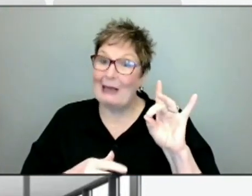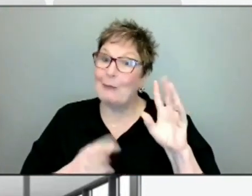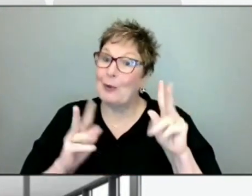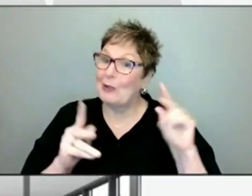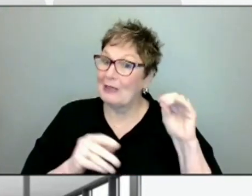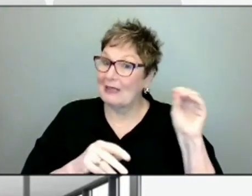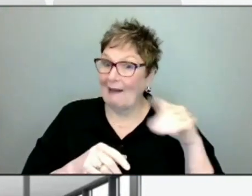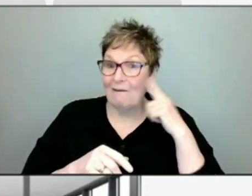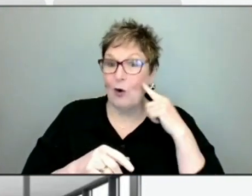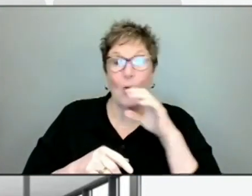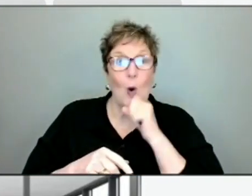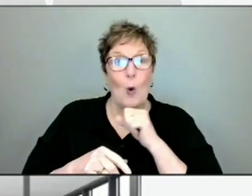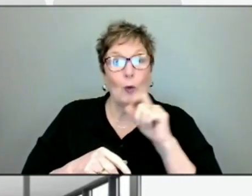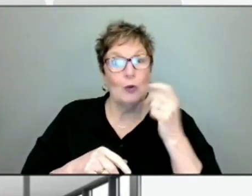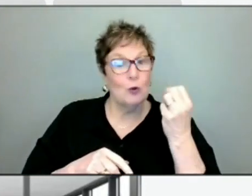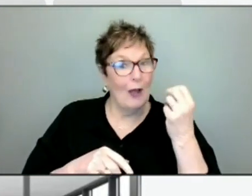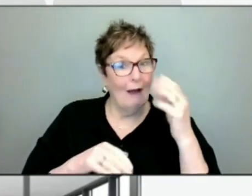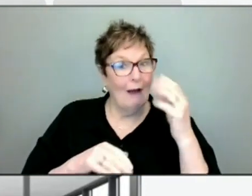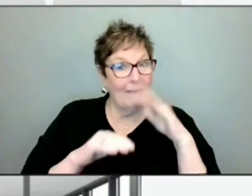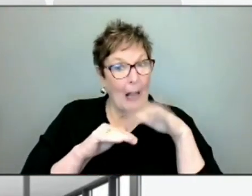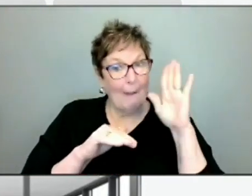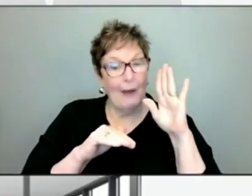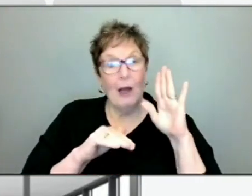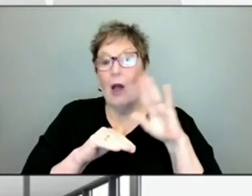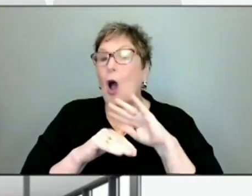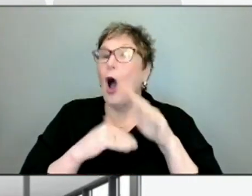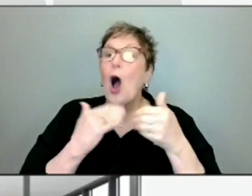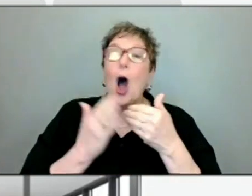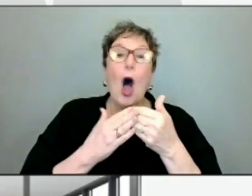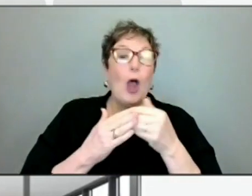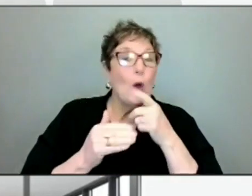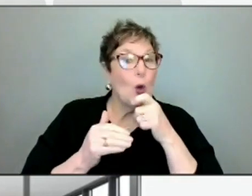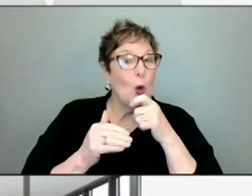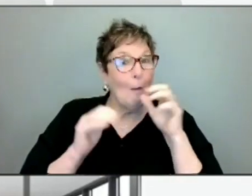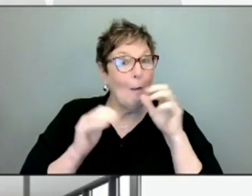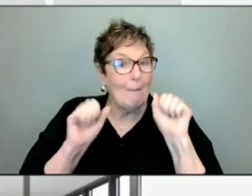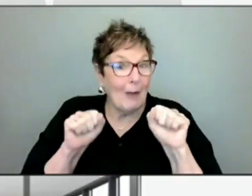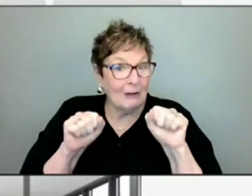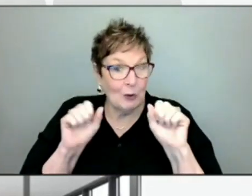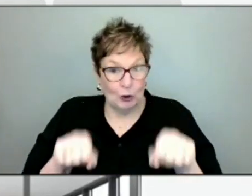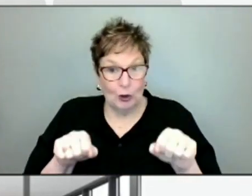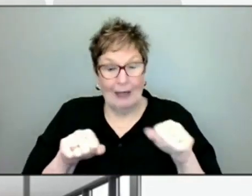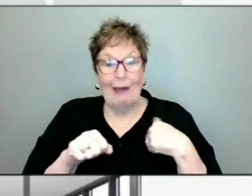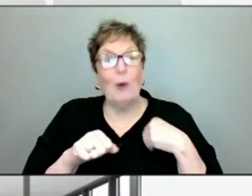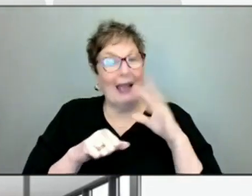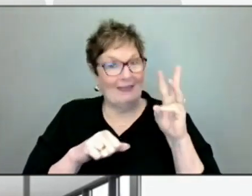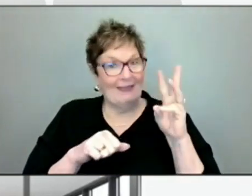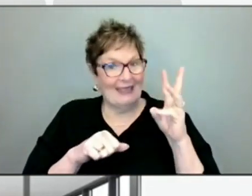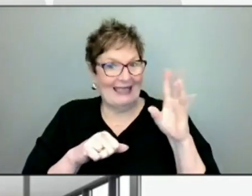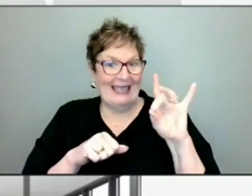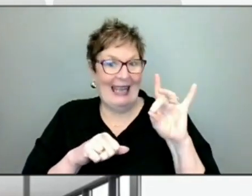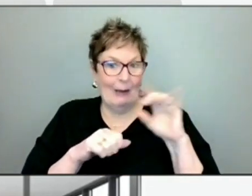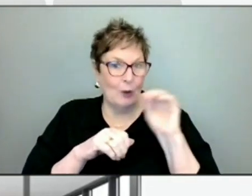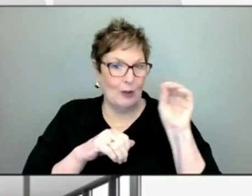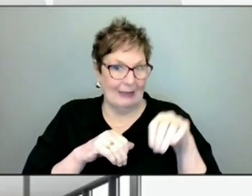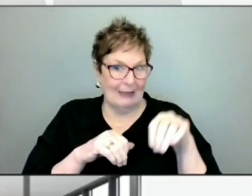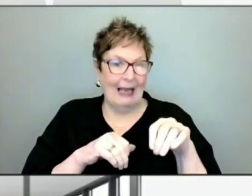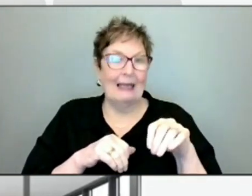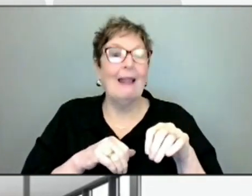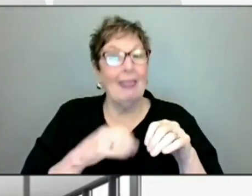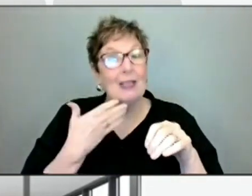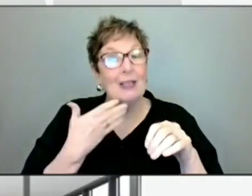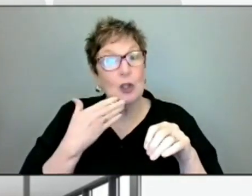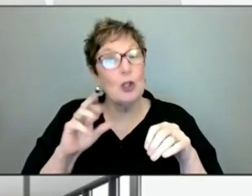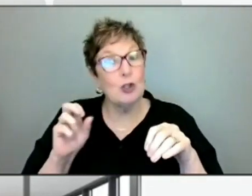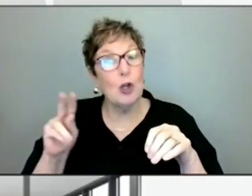up. So all of those who are eligible for vaccines, we're at 68%, which is good news.